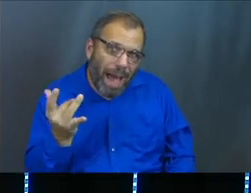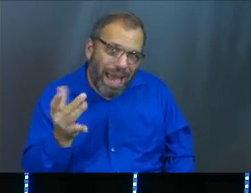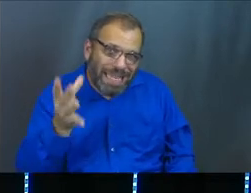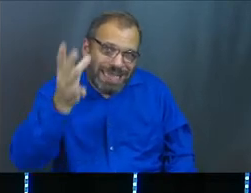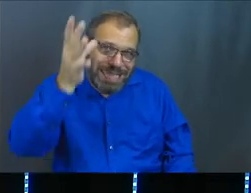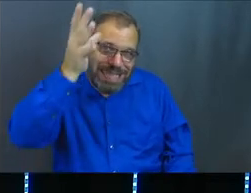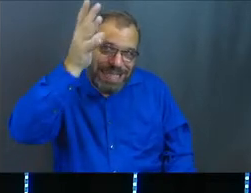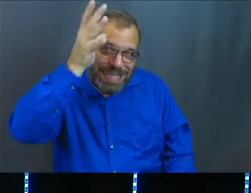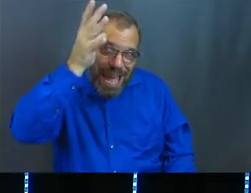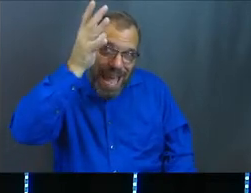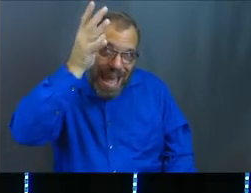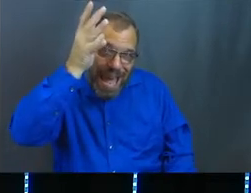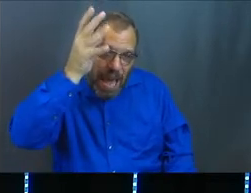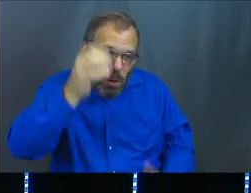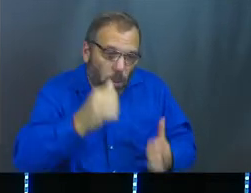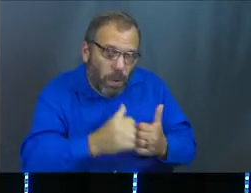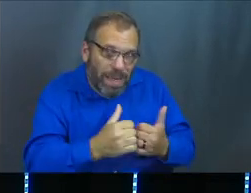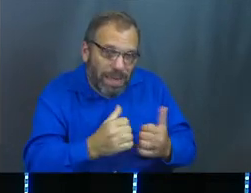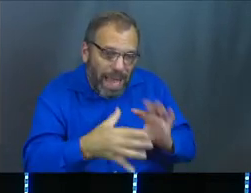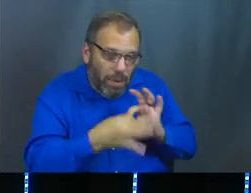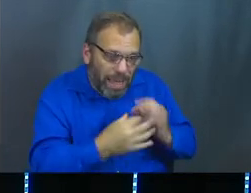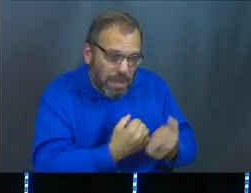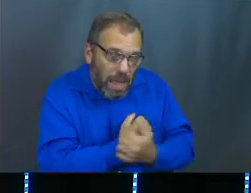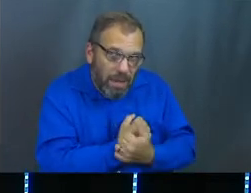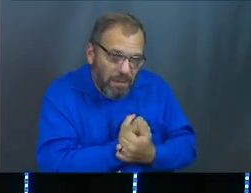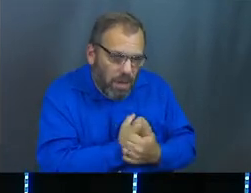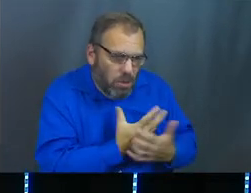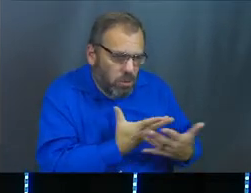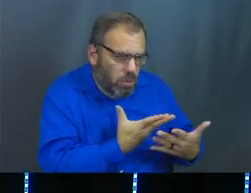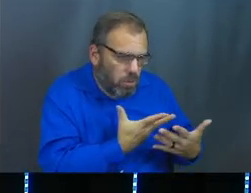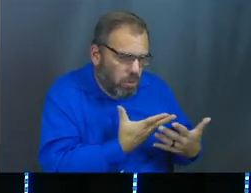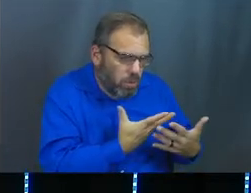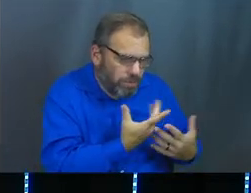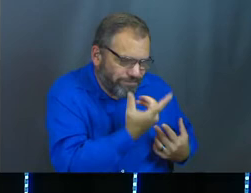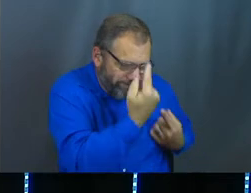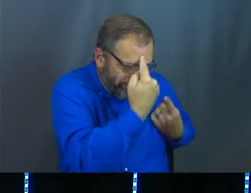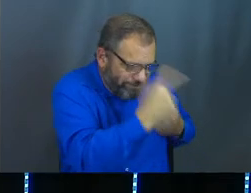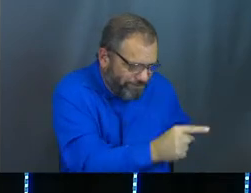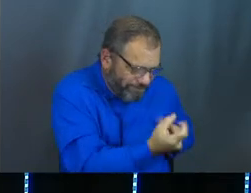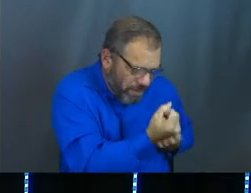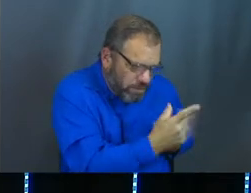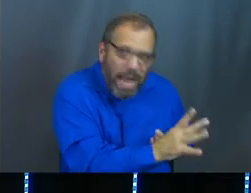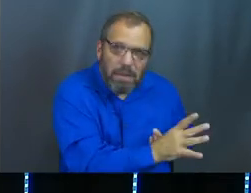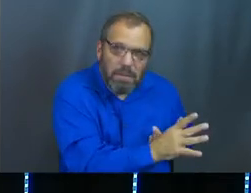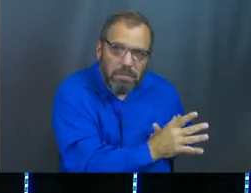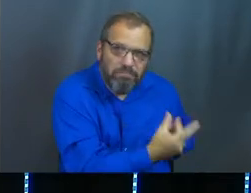there's something about loving relationship where you enter into it with them, even if it was dumb.